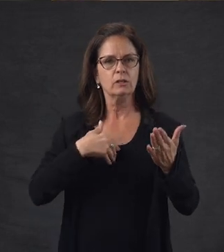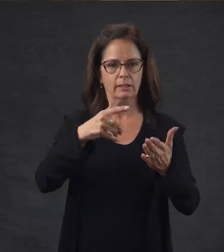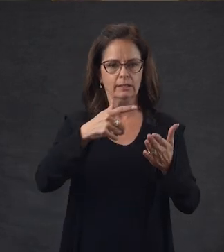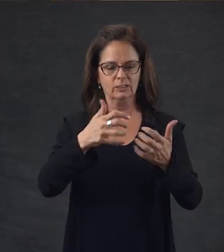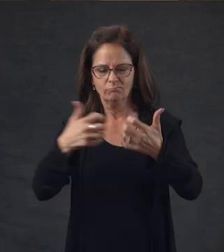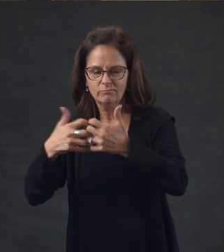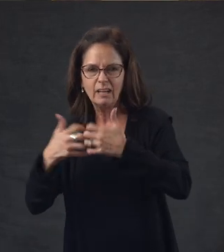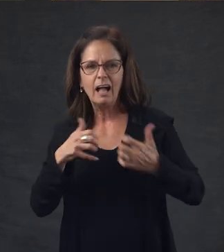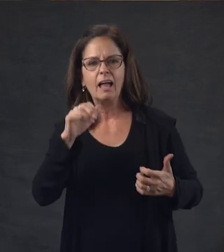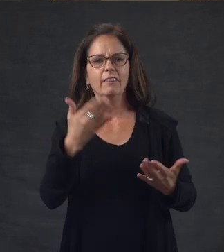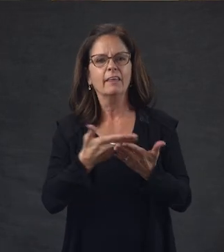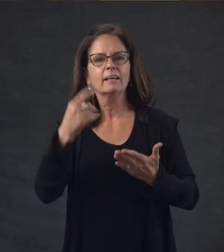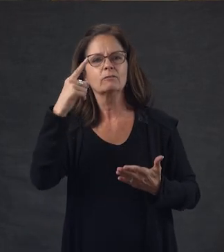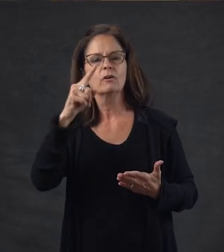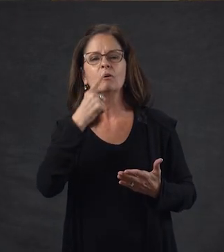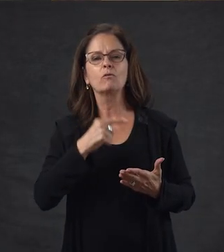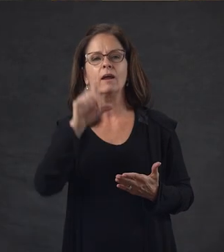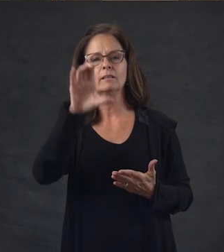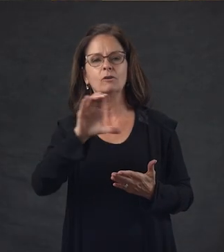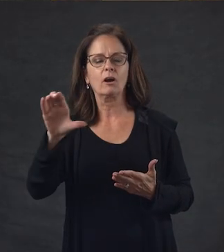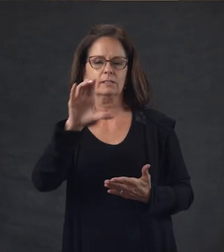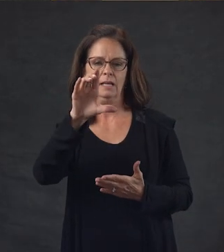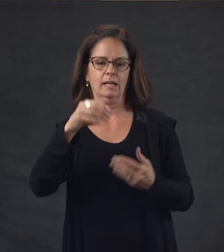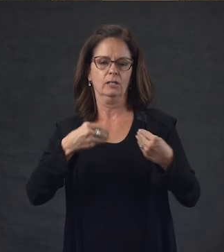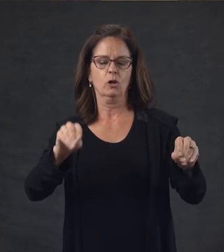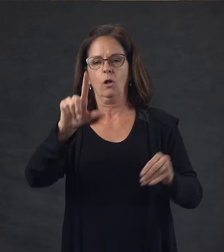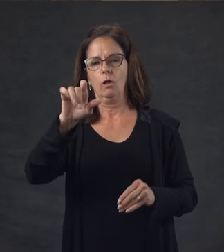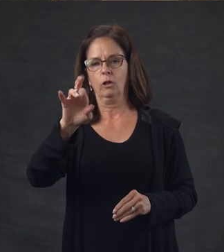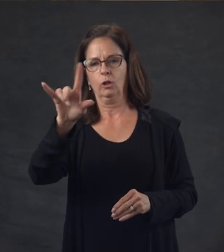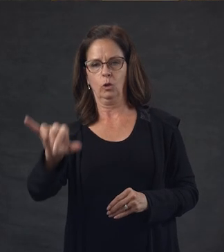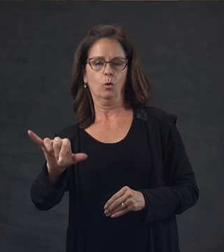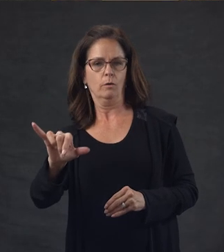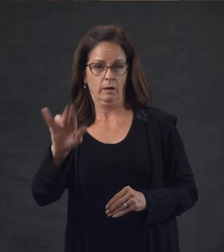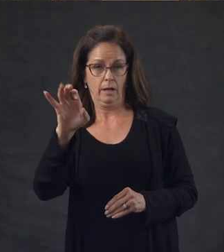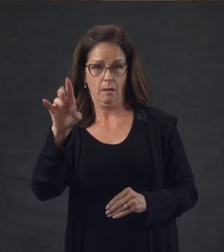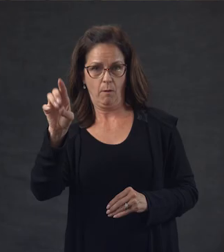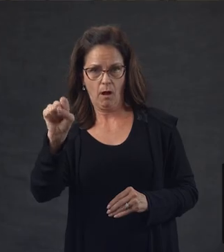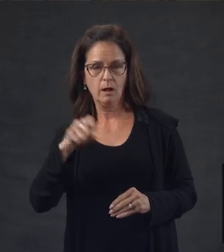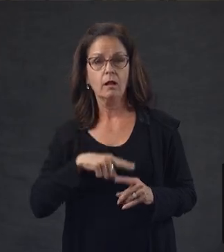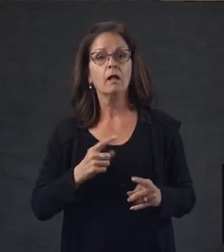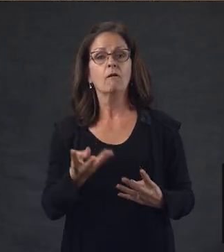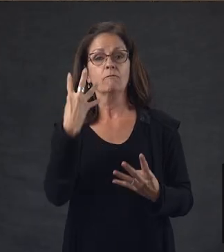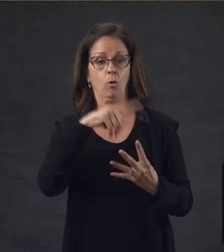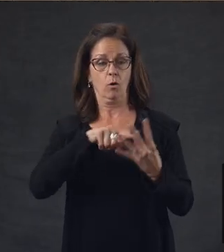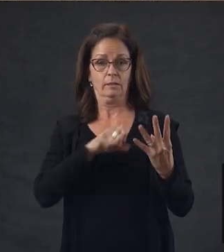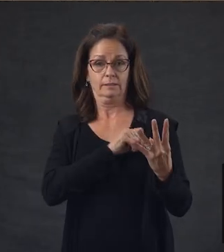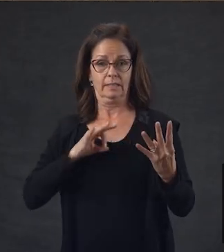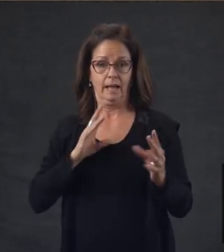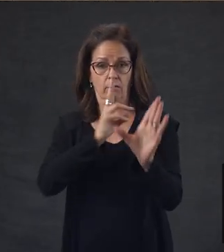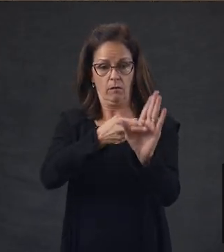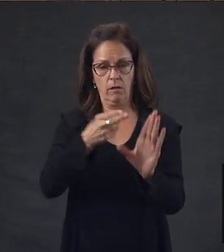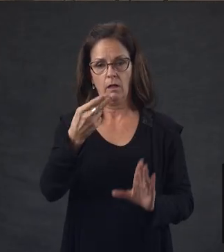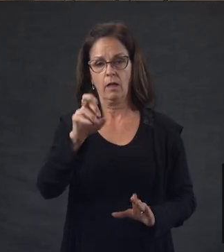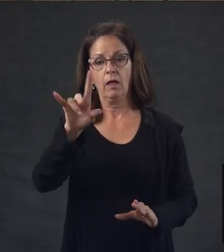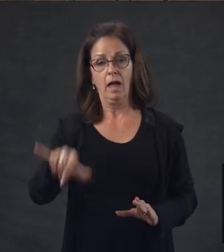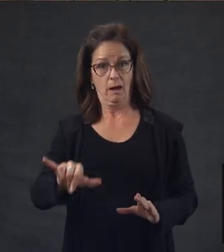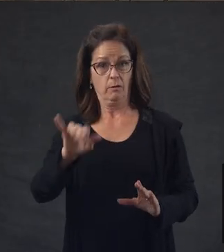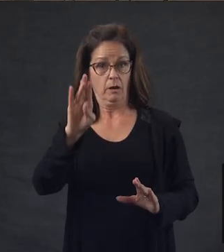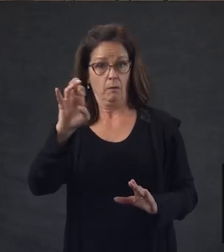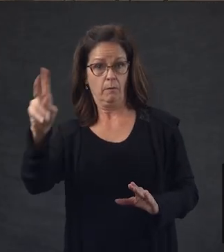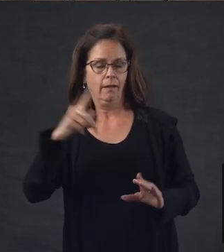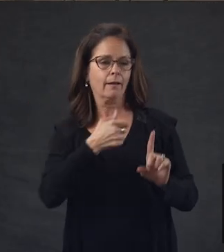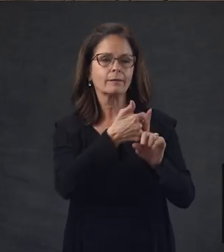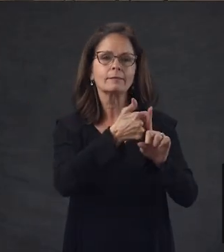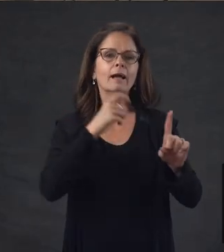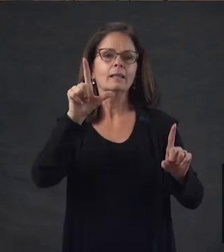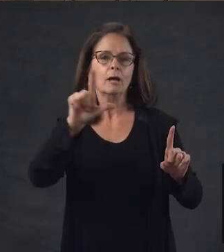and students sewed items for the Red Cross and sold Liberty Bonds. A news article about Liberty Bonds. Soon, four staff members enlisted, including